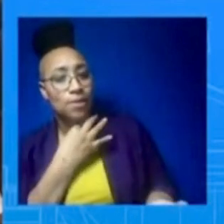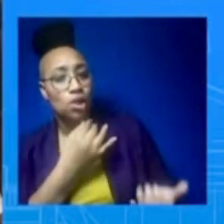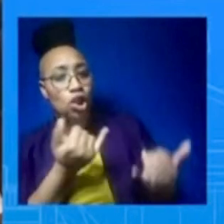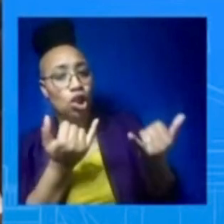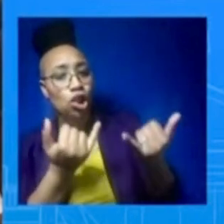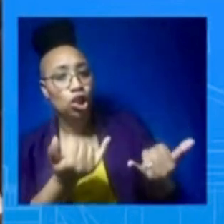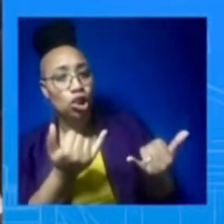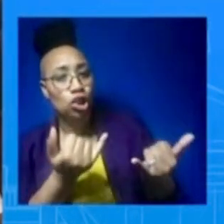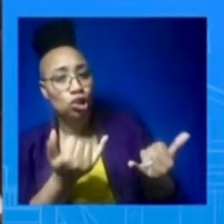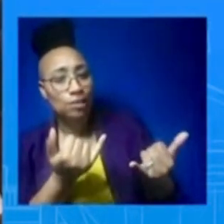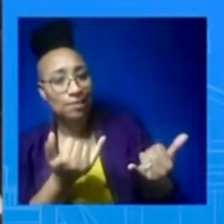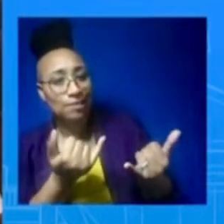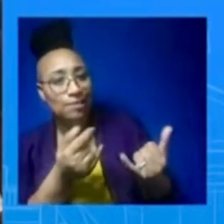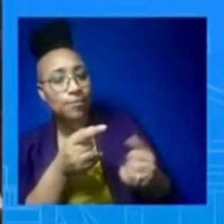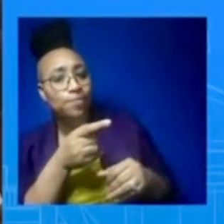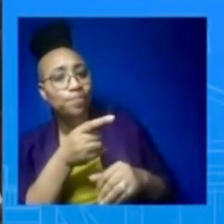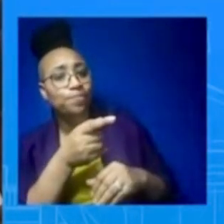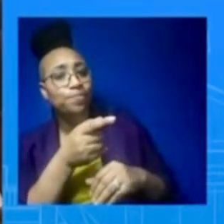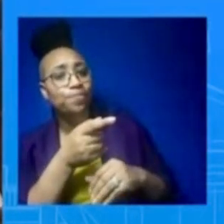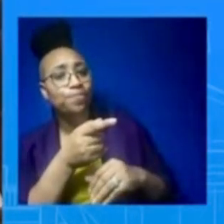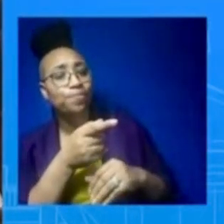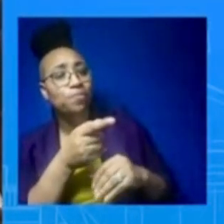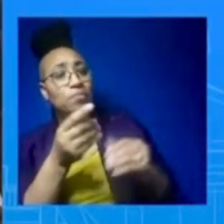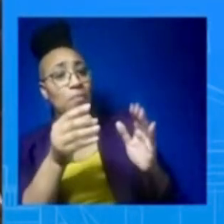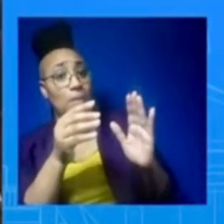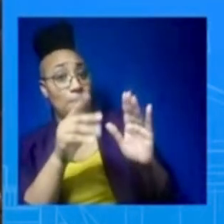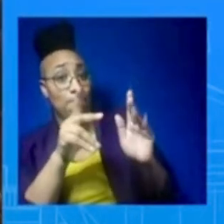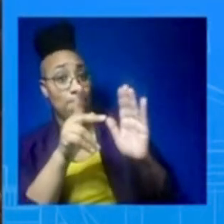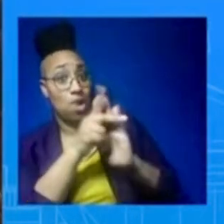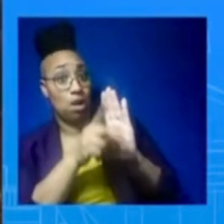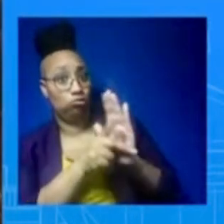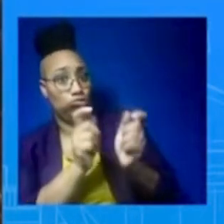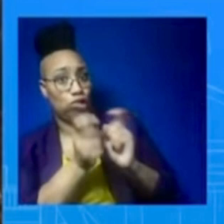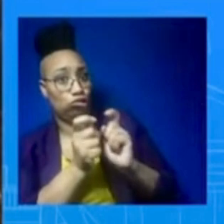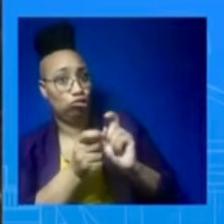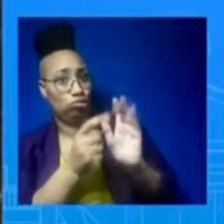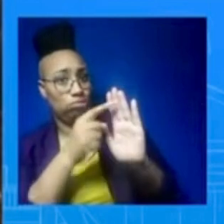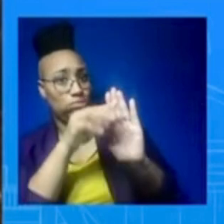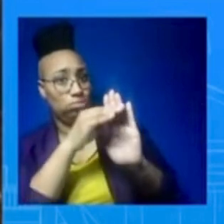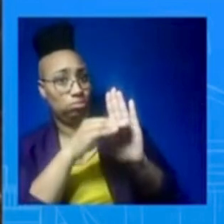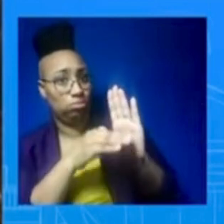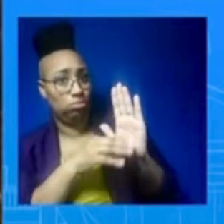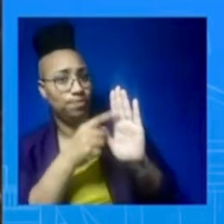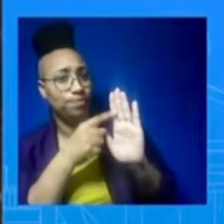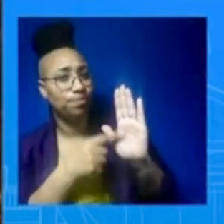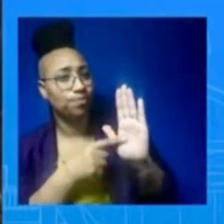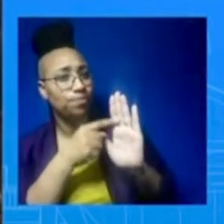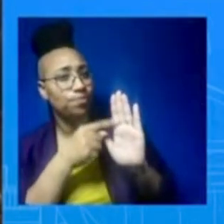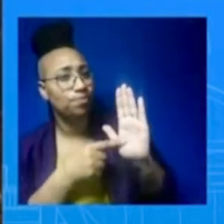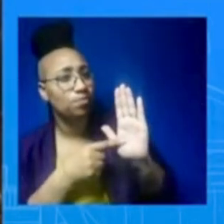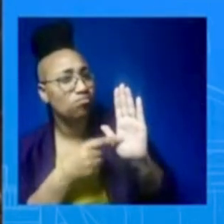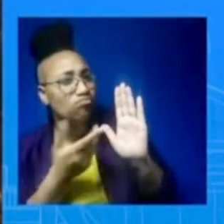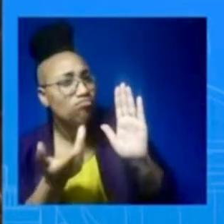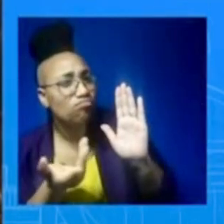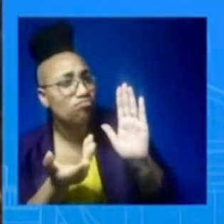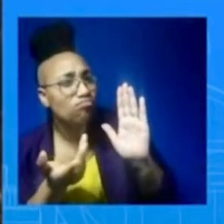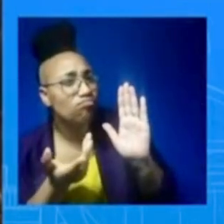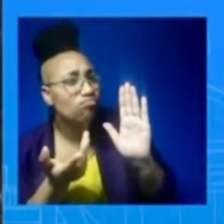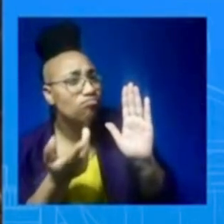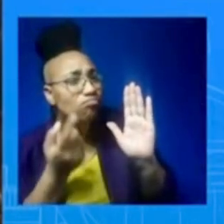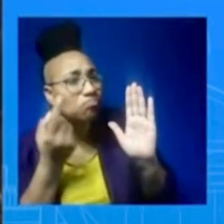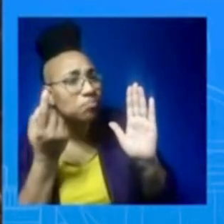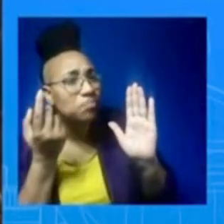future shoot-down protocols, is there anything that extends to the FAA regarding who may be required to file a flight plan